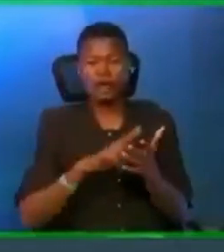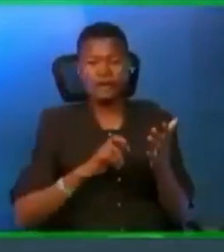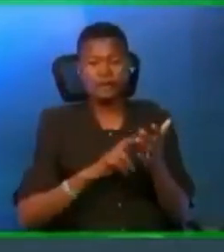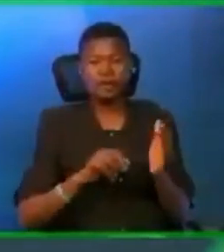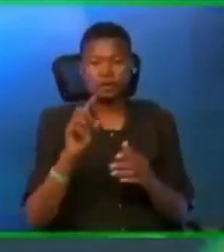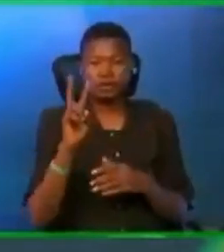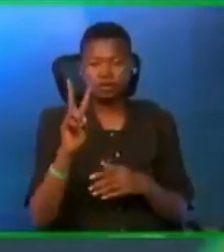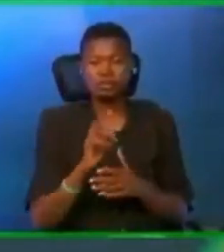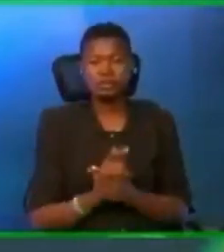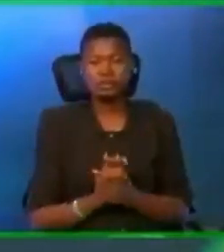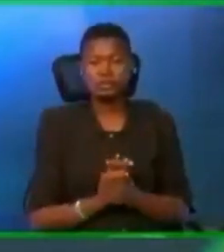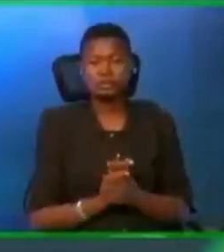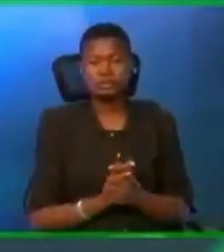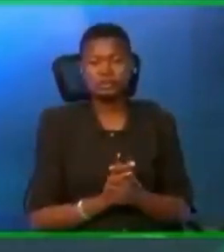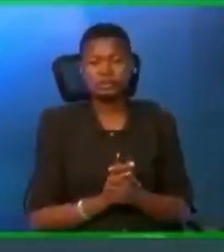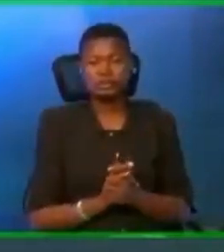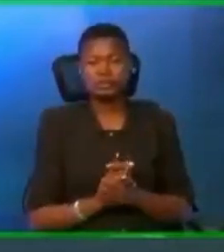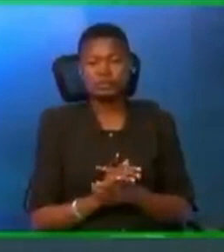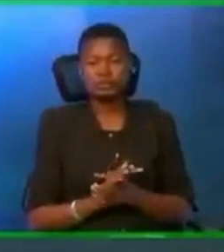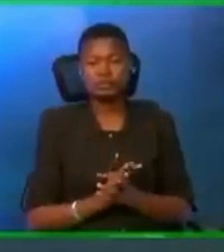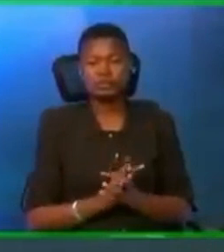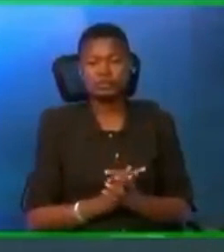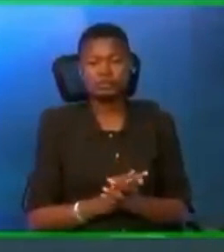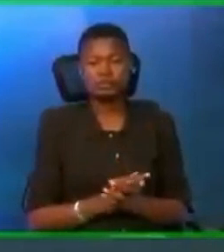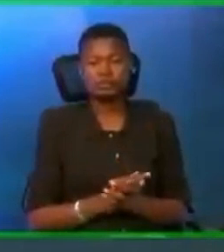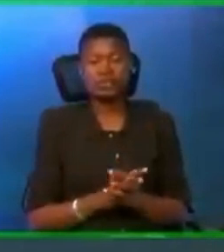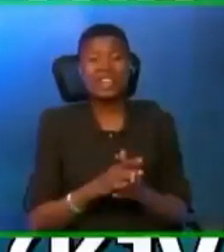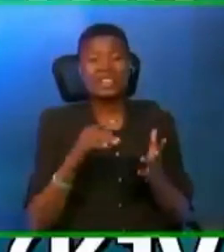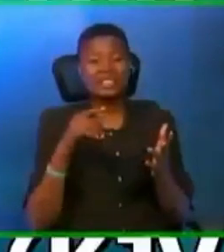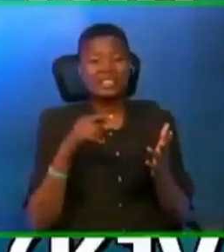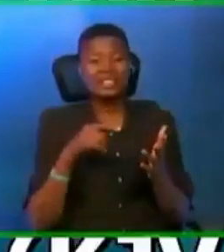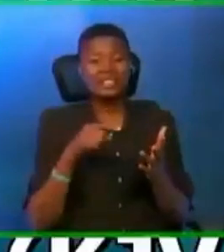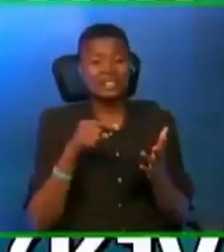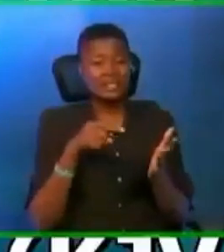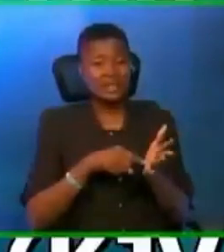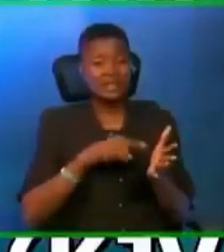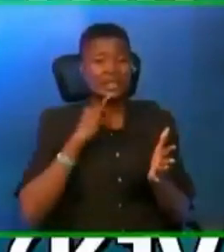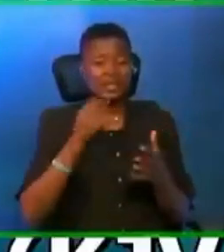Proverbs, chapter 25, verse 2. This is the way things work.